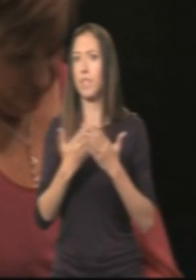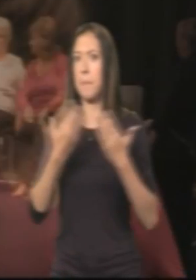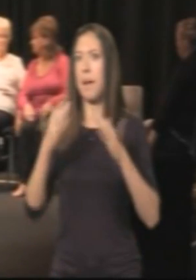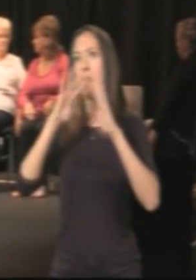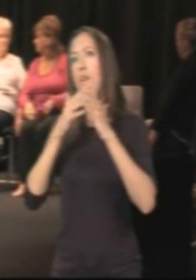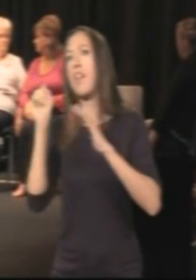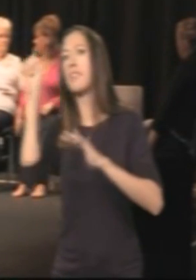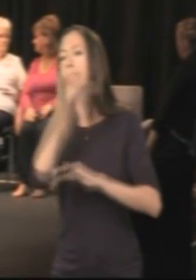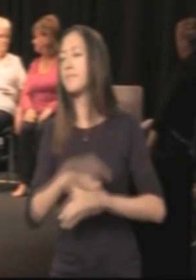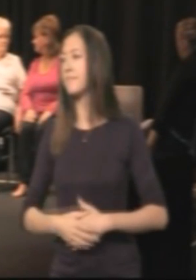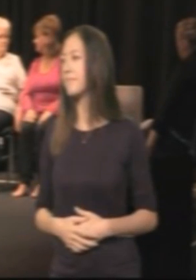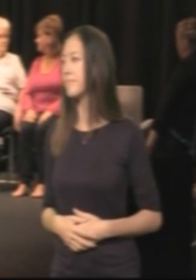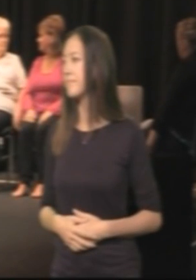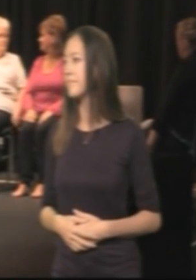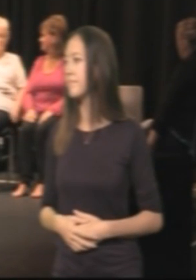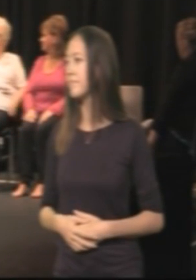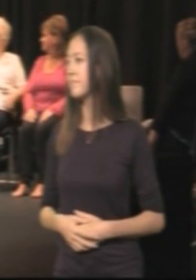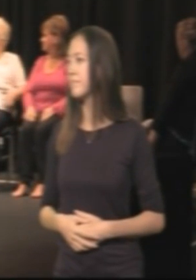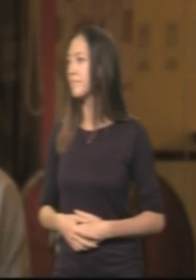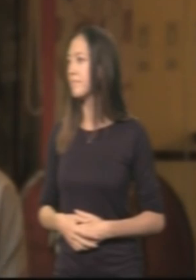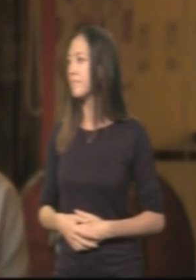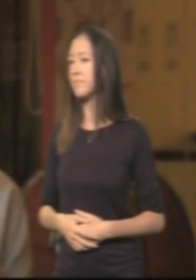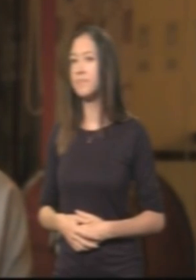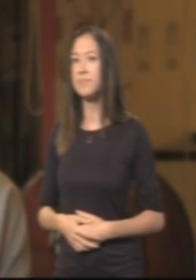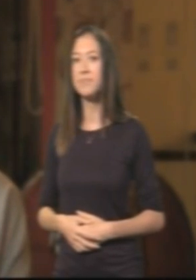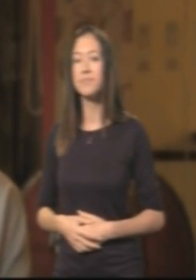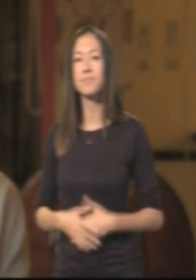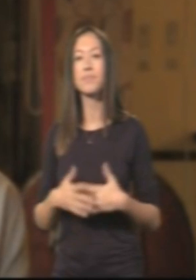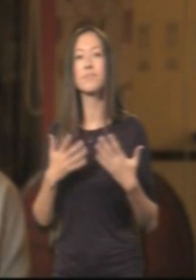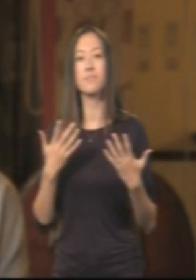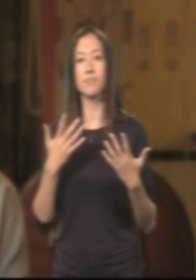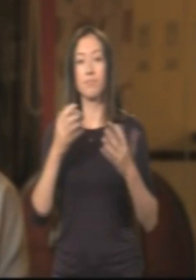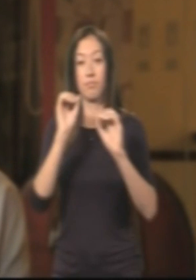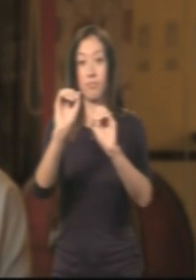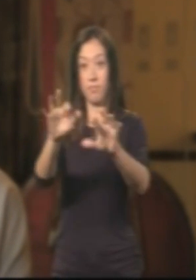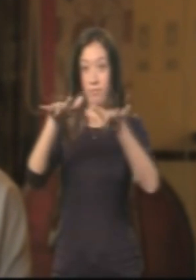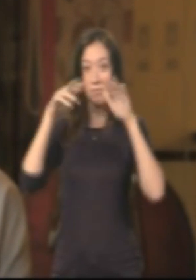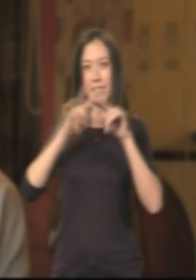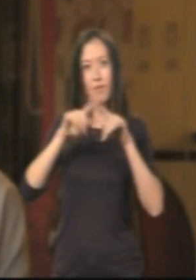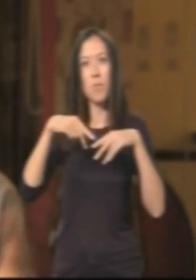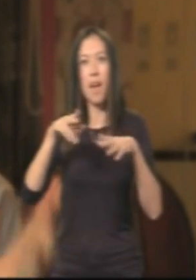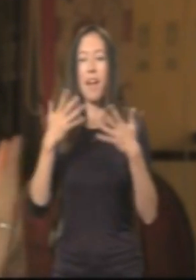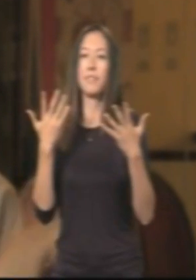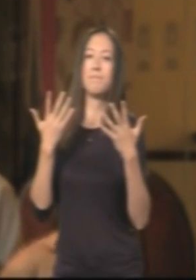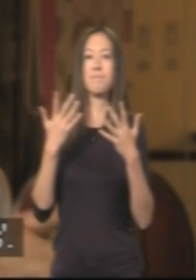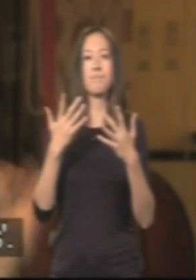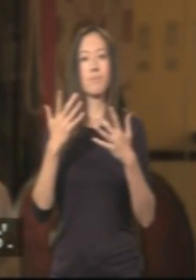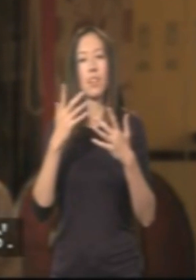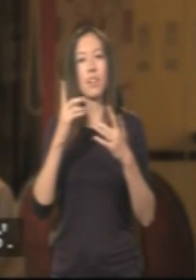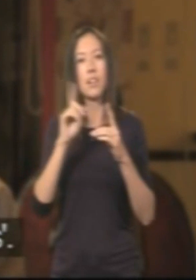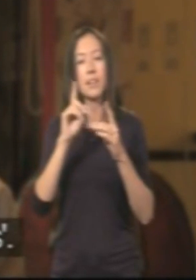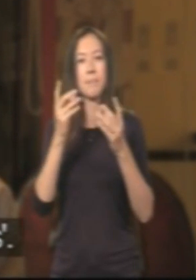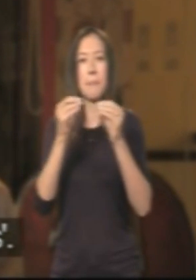regulations compared to the rest of the world. The kind of ways that I'll induce hypnosis will be through, well,